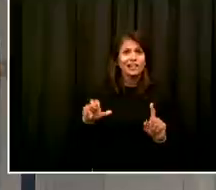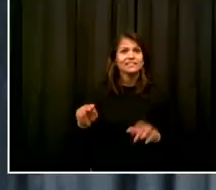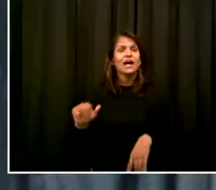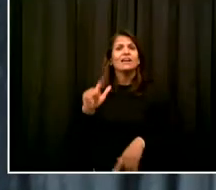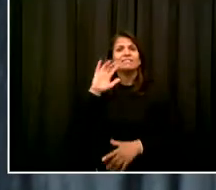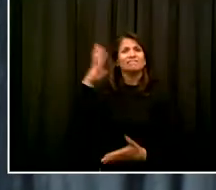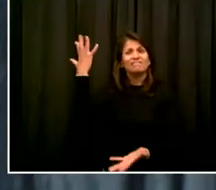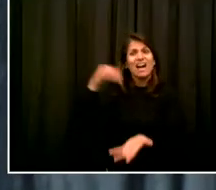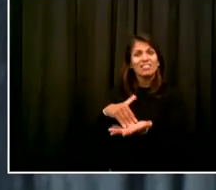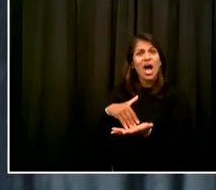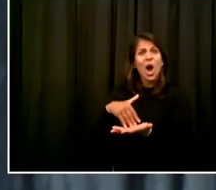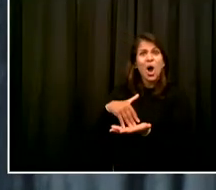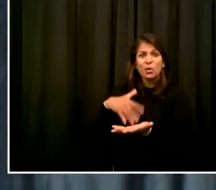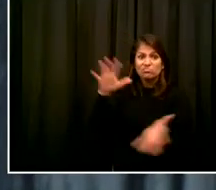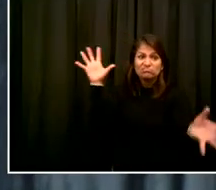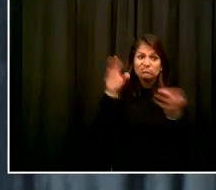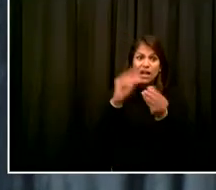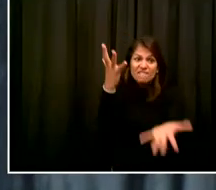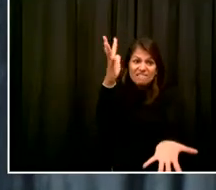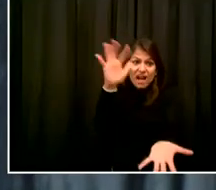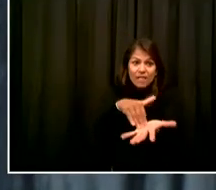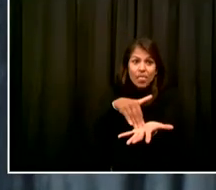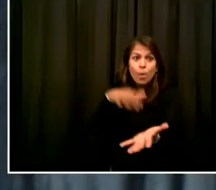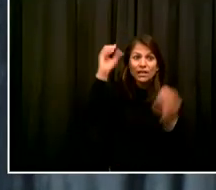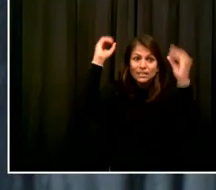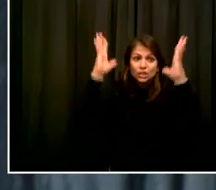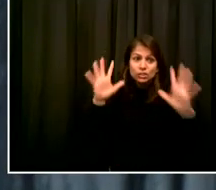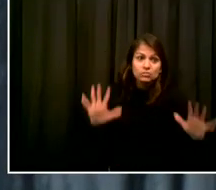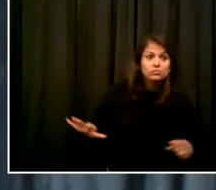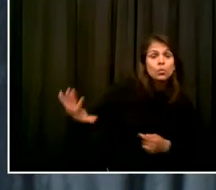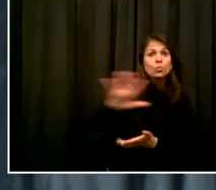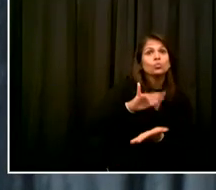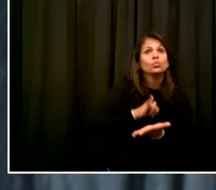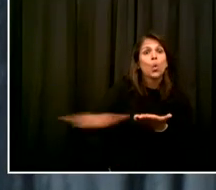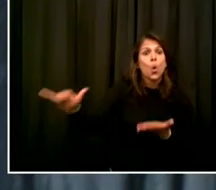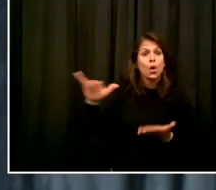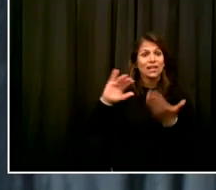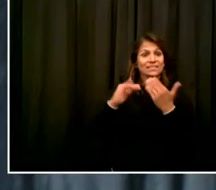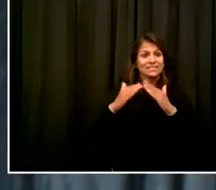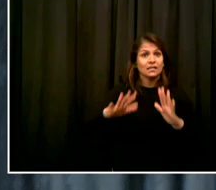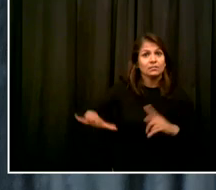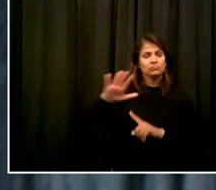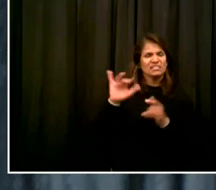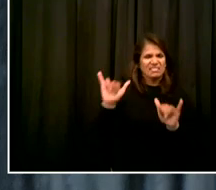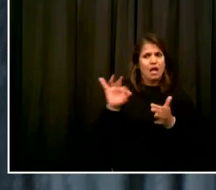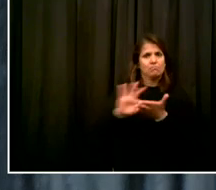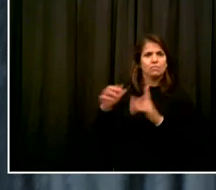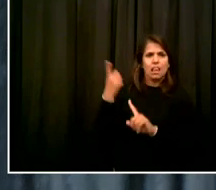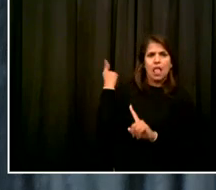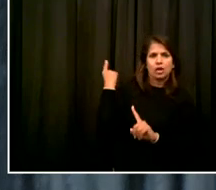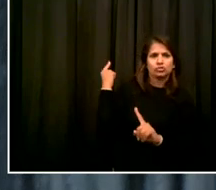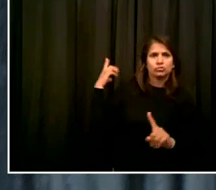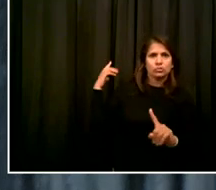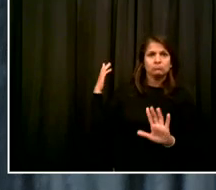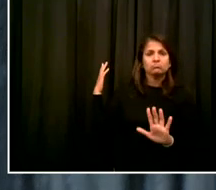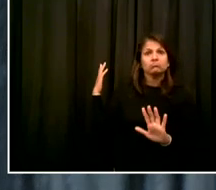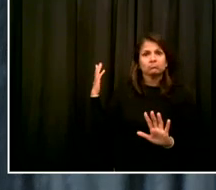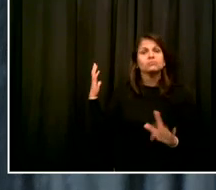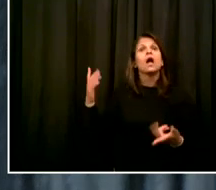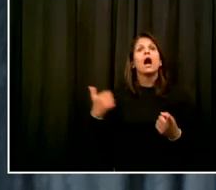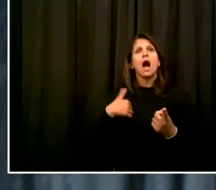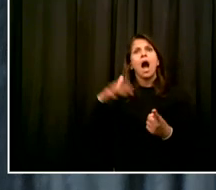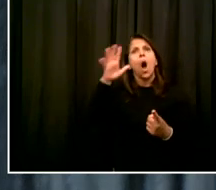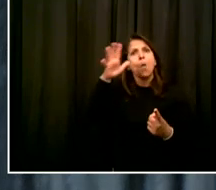last year. But this additional training, you know, this is where the principals have been trained. And we will